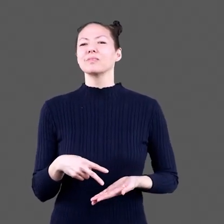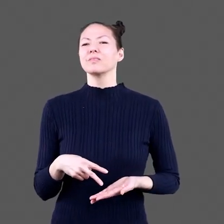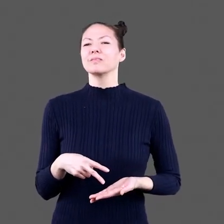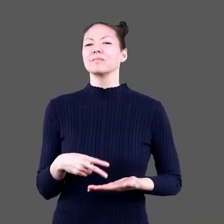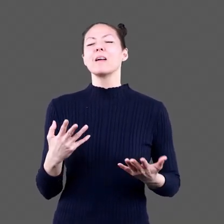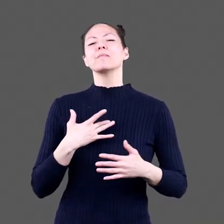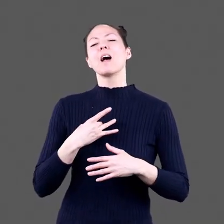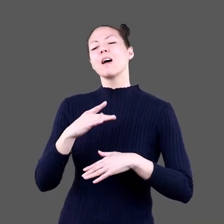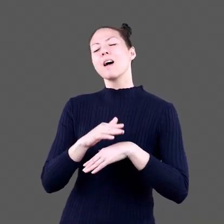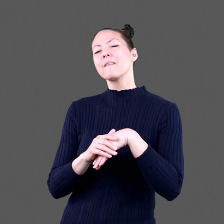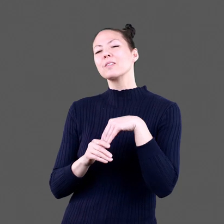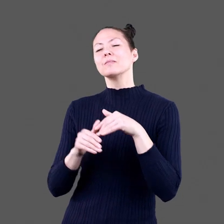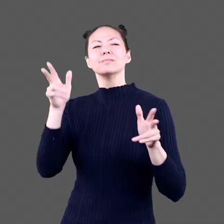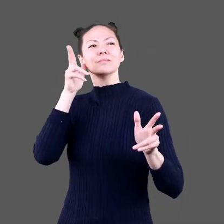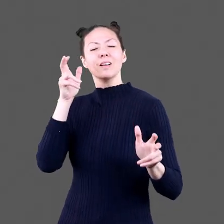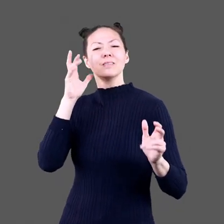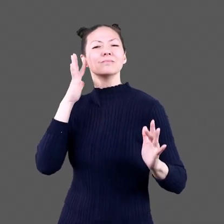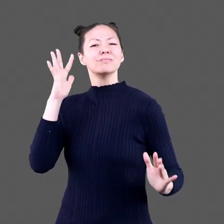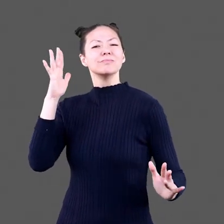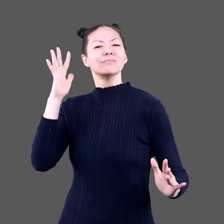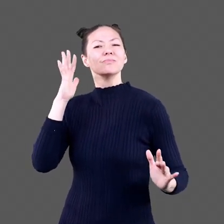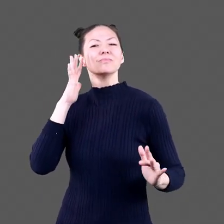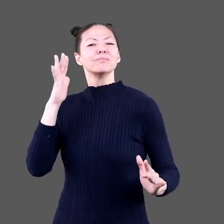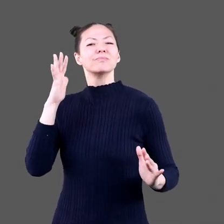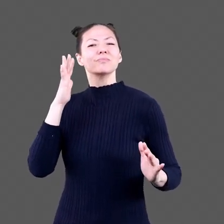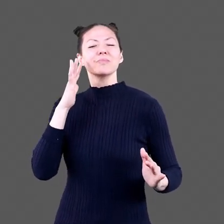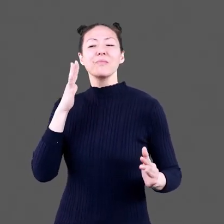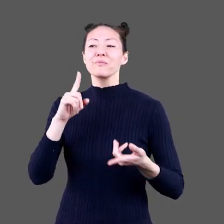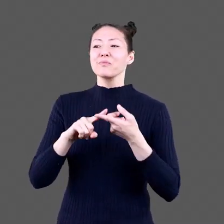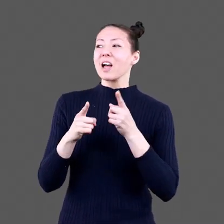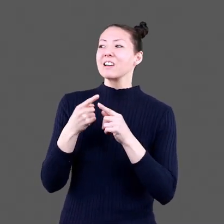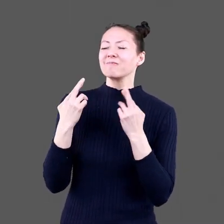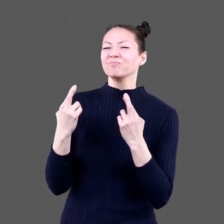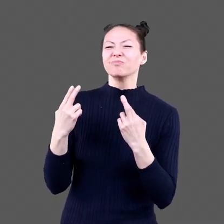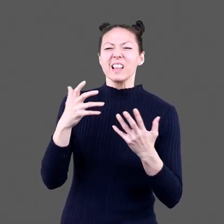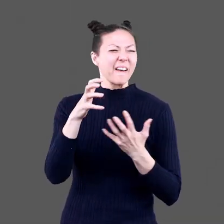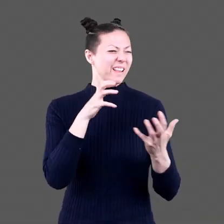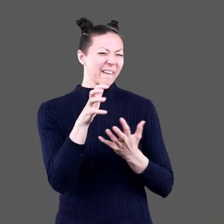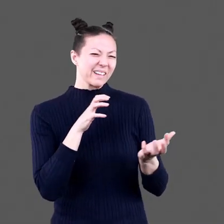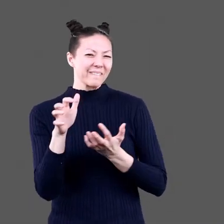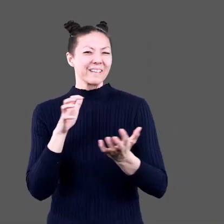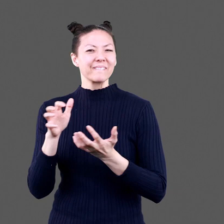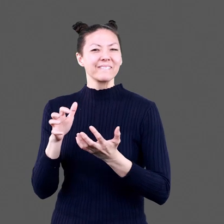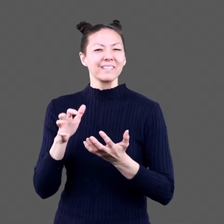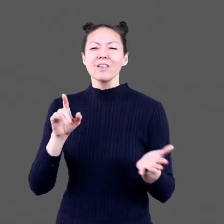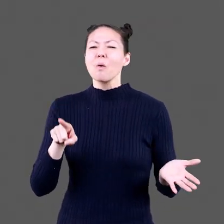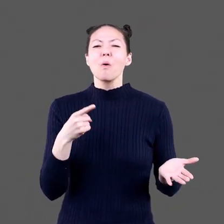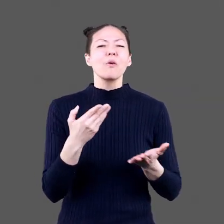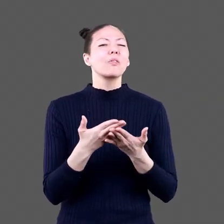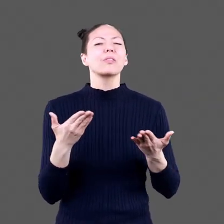Maybe it's the comforting sound of a good friend's laughter